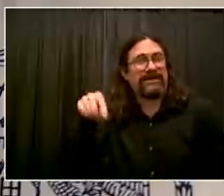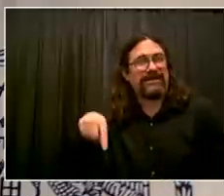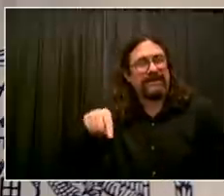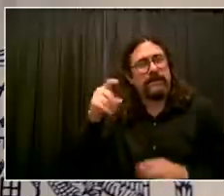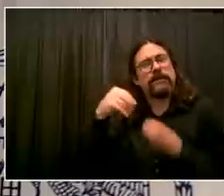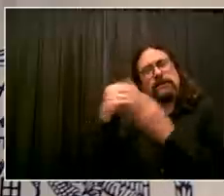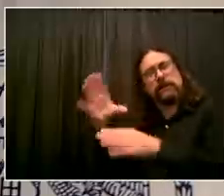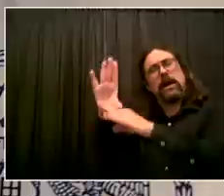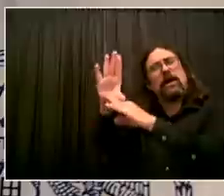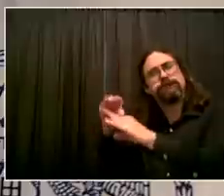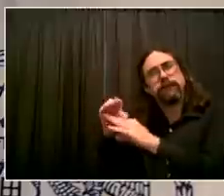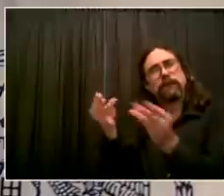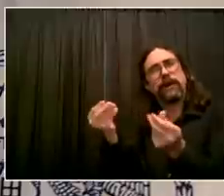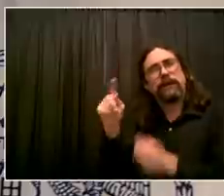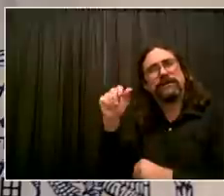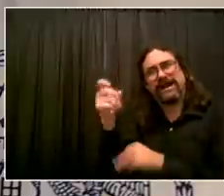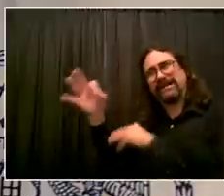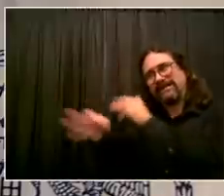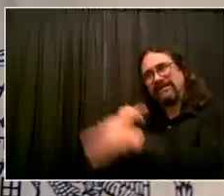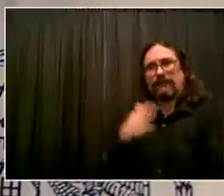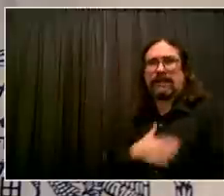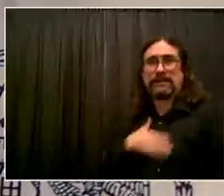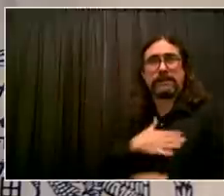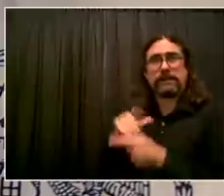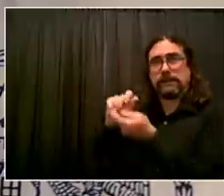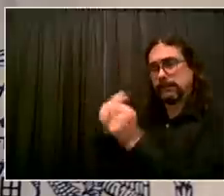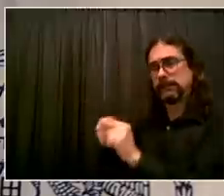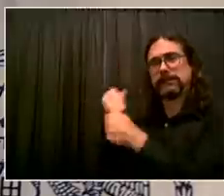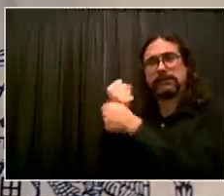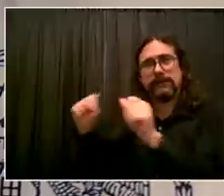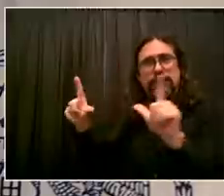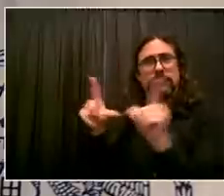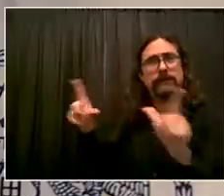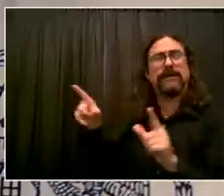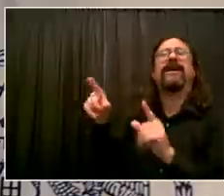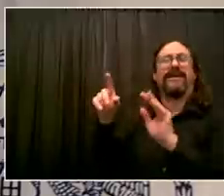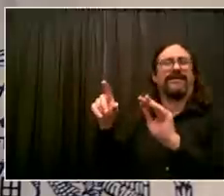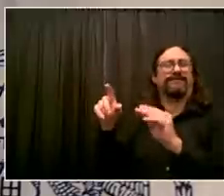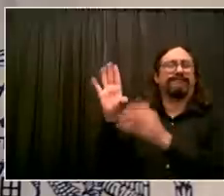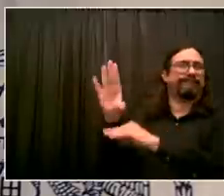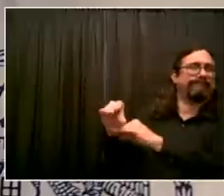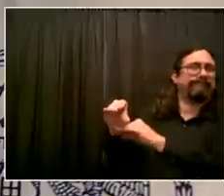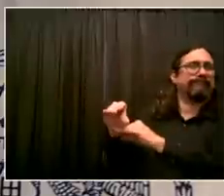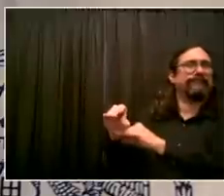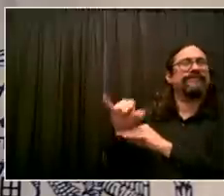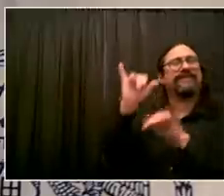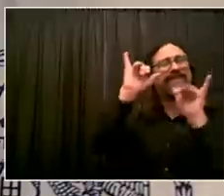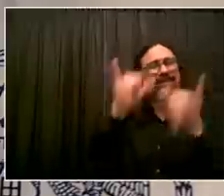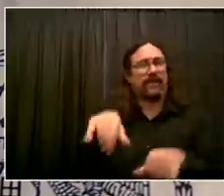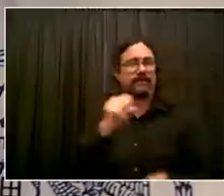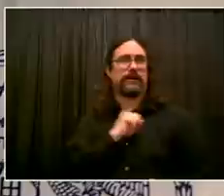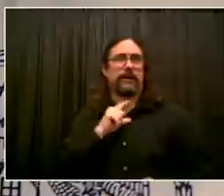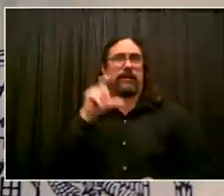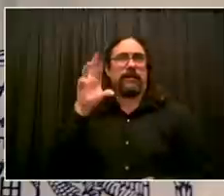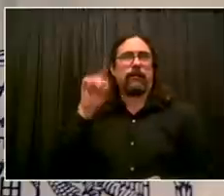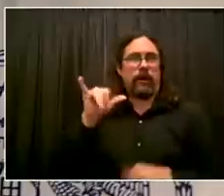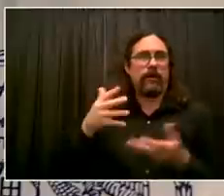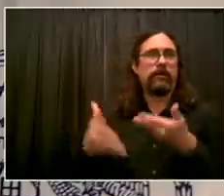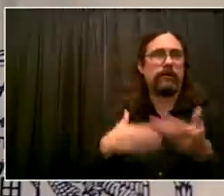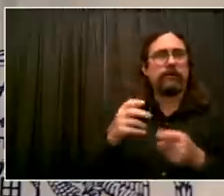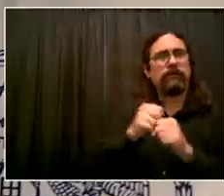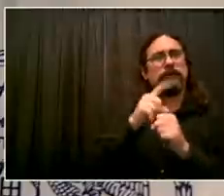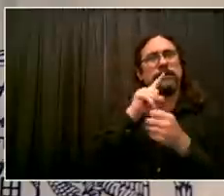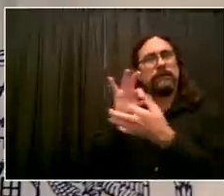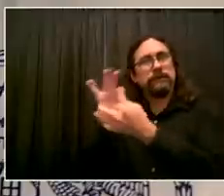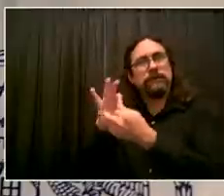homeowner. It will help the tenants in the basement apartments. It'll make the situation safer. But we're going to need a lot of resources, and that's where the state